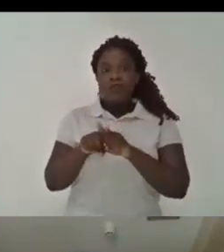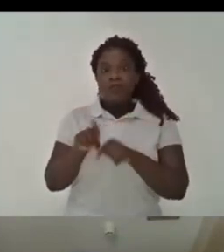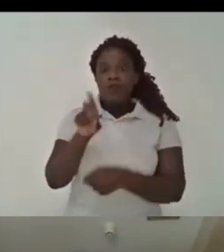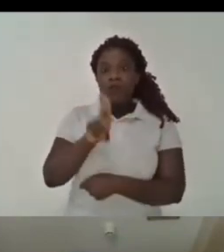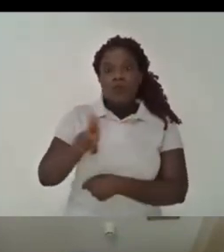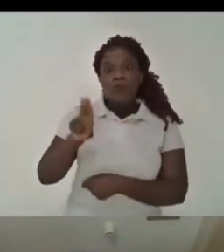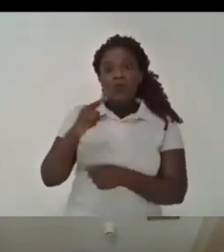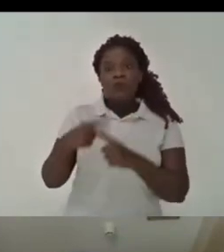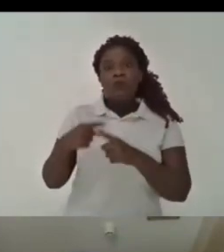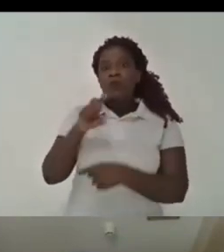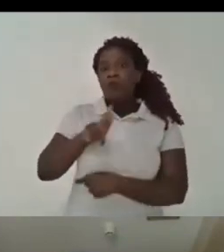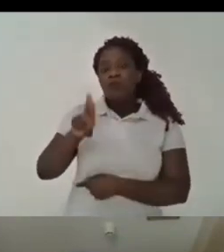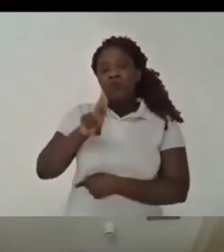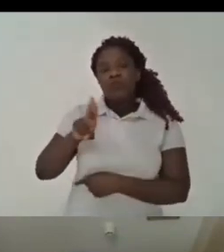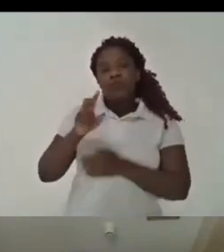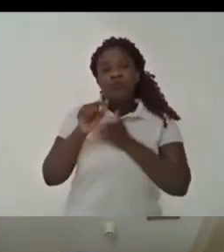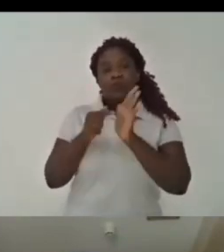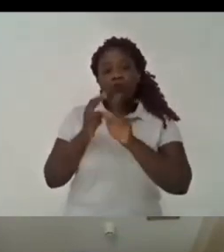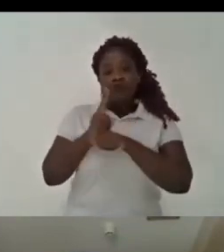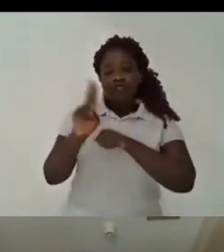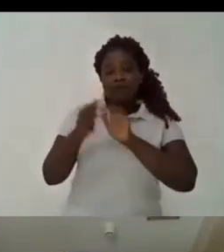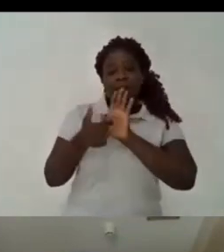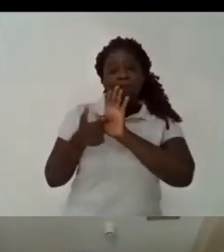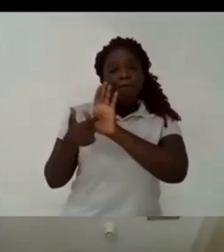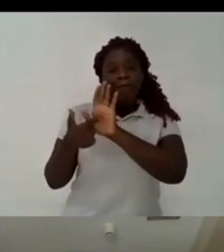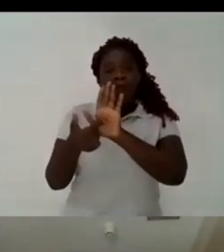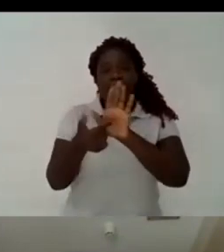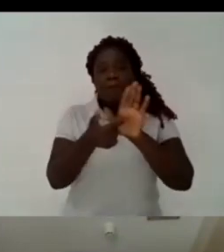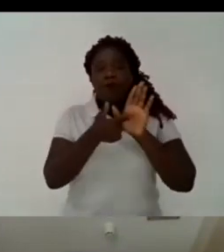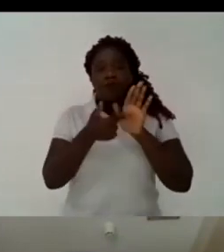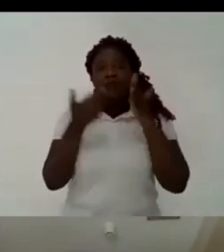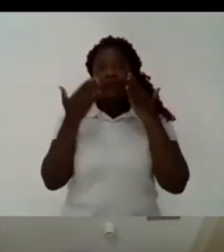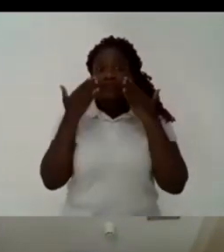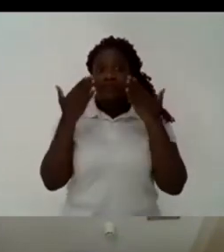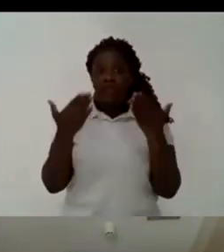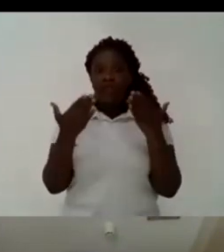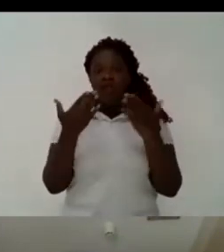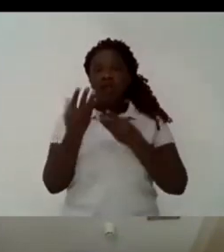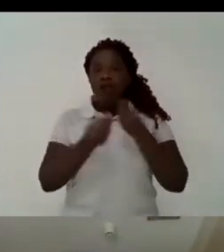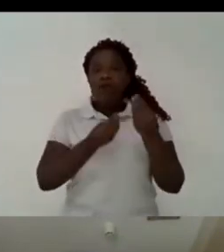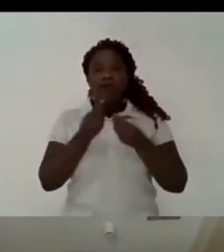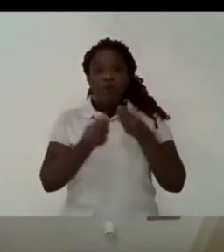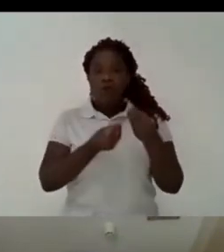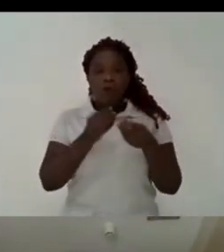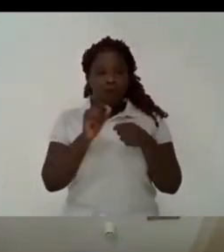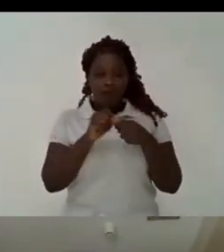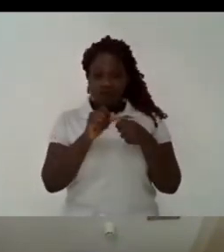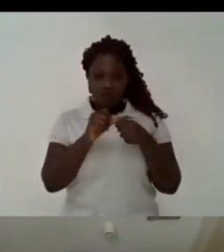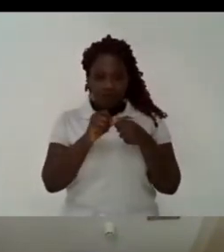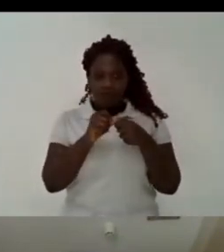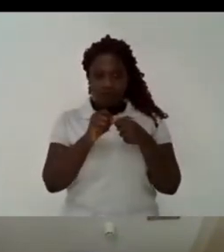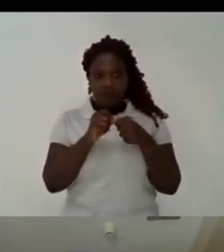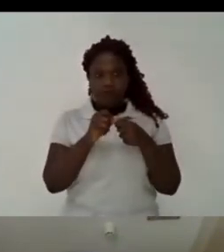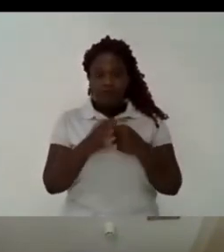to face it we have to use the university to show how